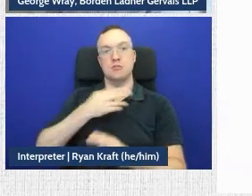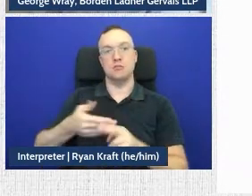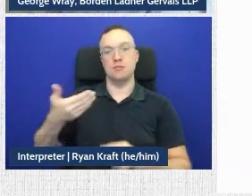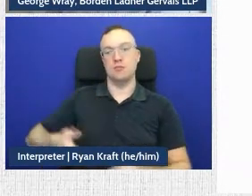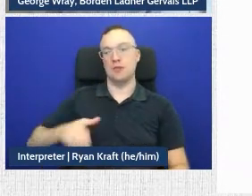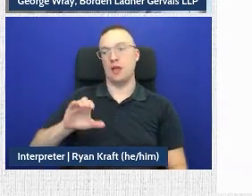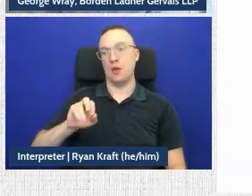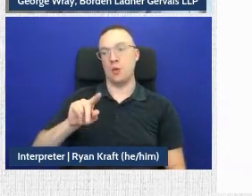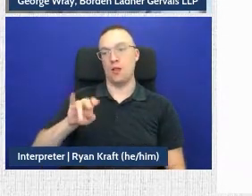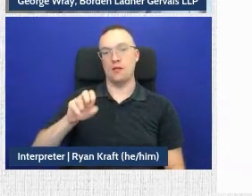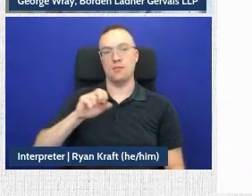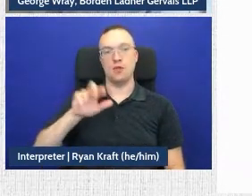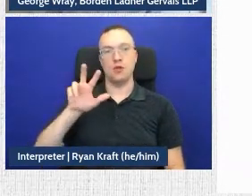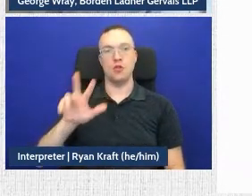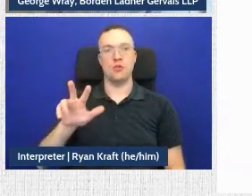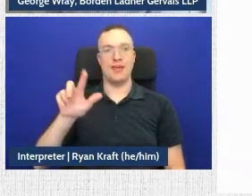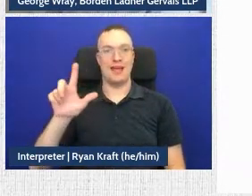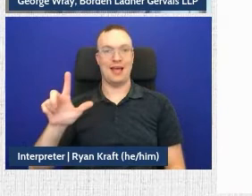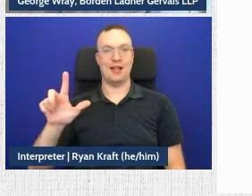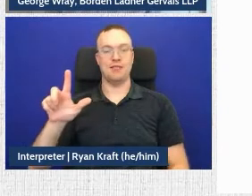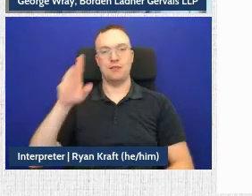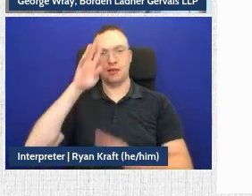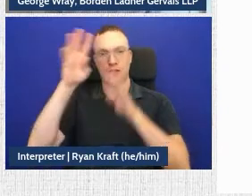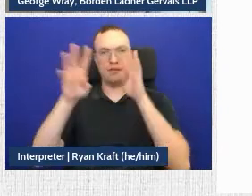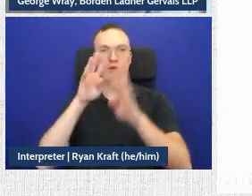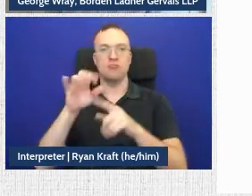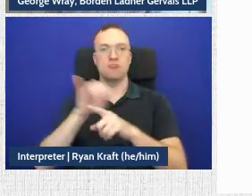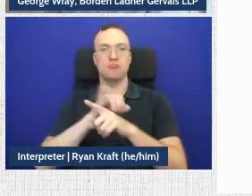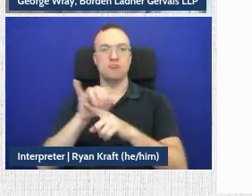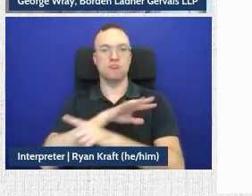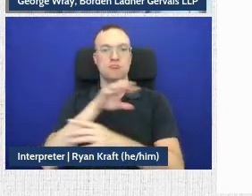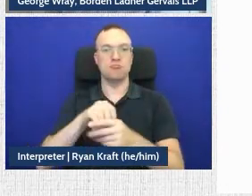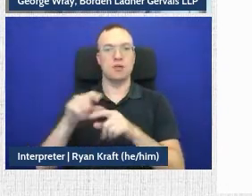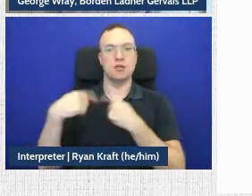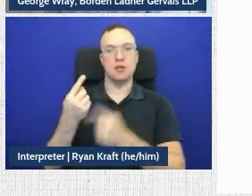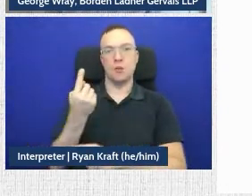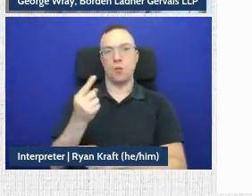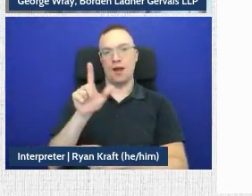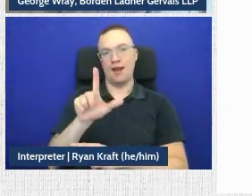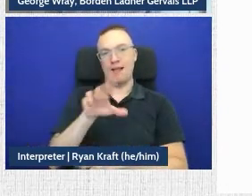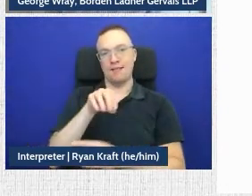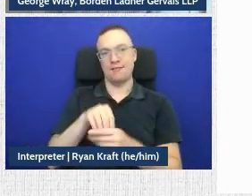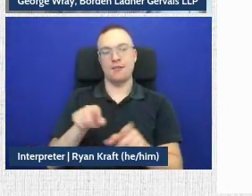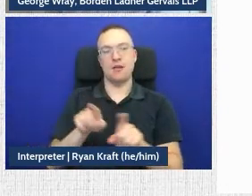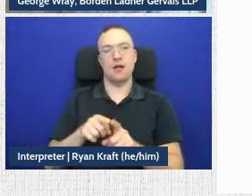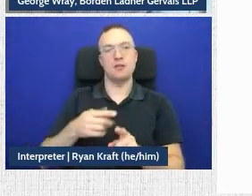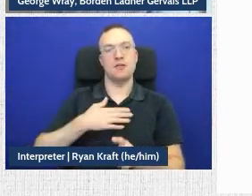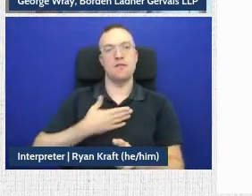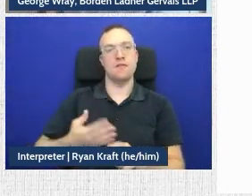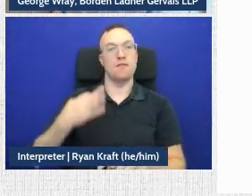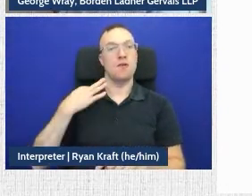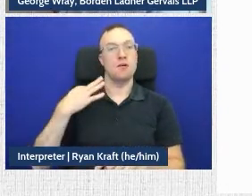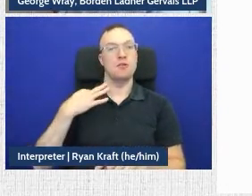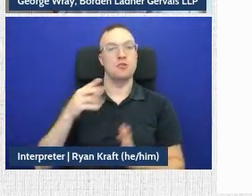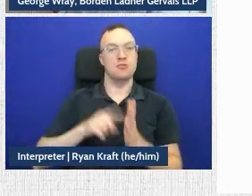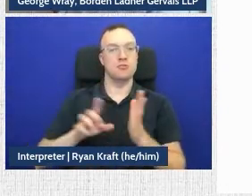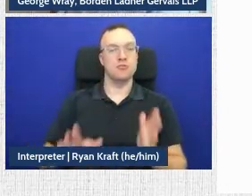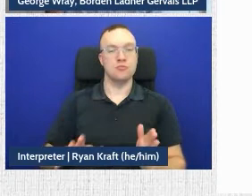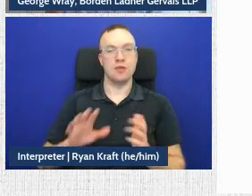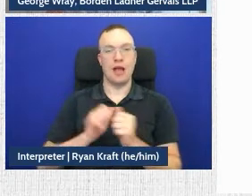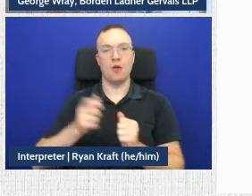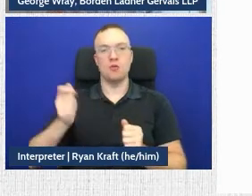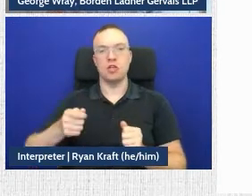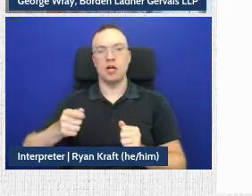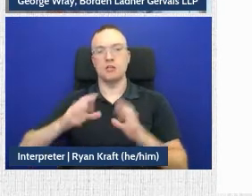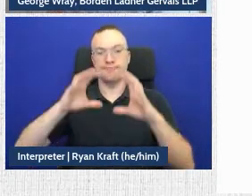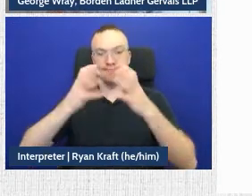3L innovation intern. I've been with the lab since 1L as a volunteer researcher on basically how judges gaze into a crystal